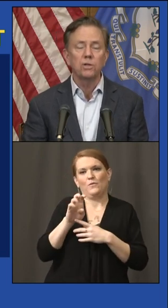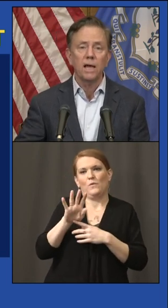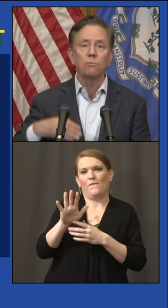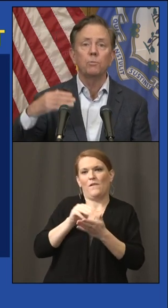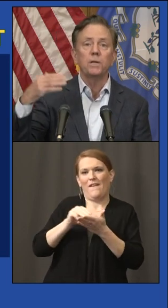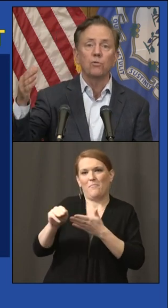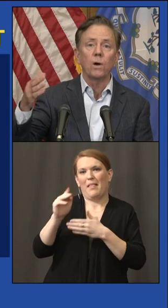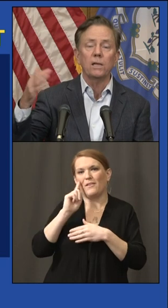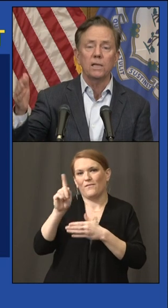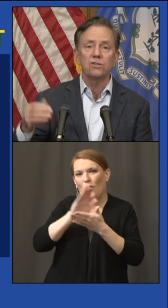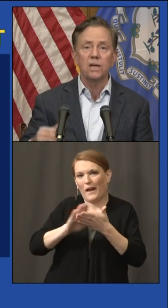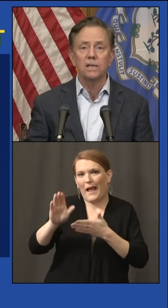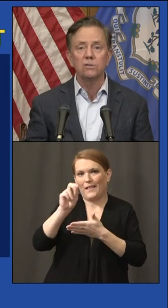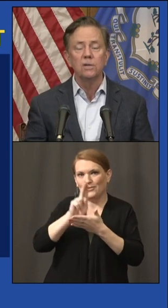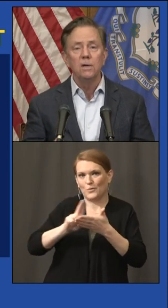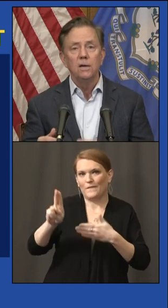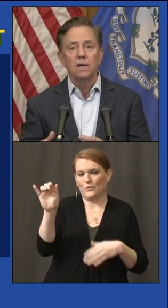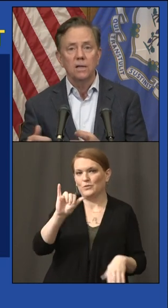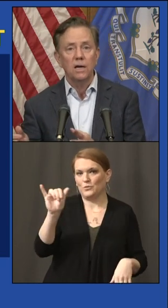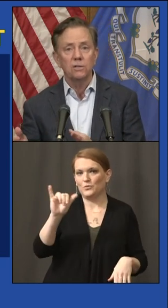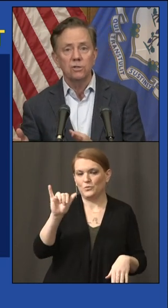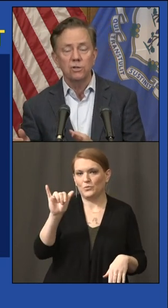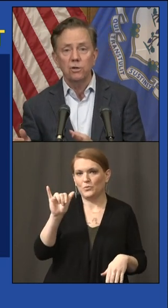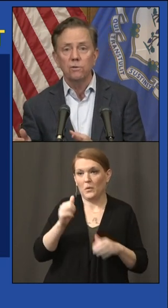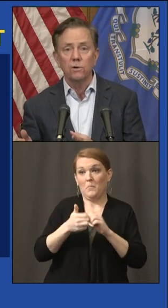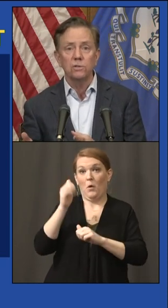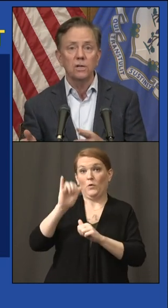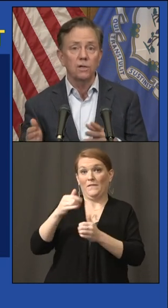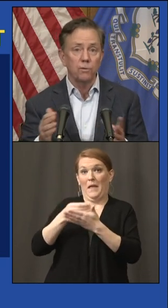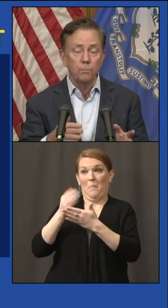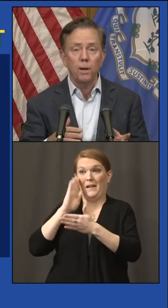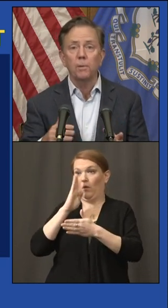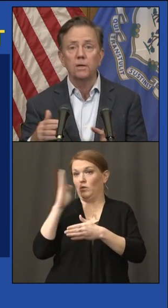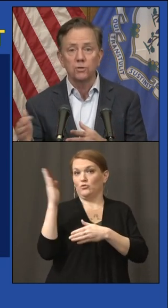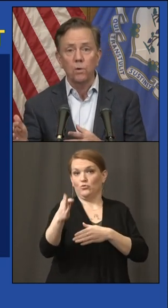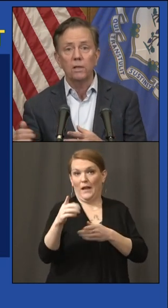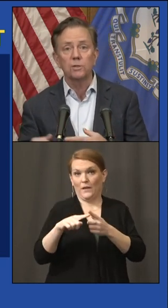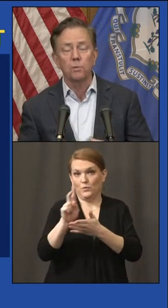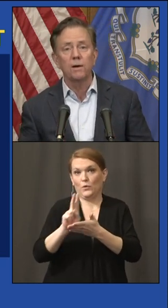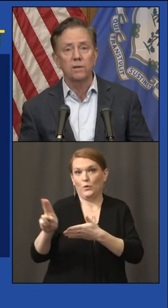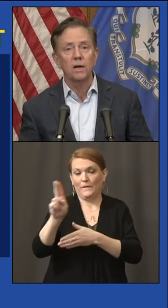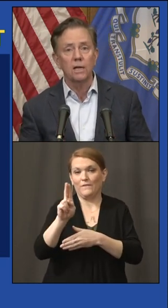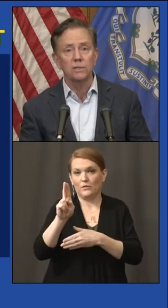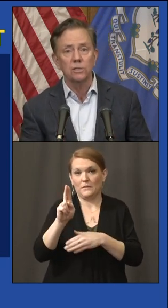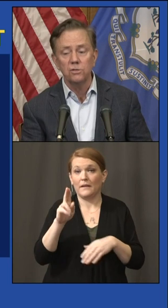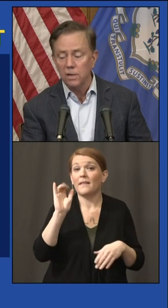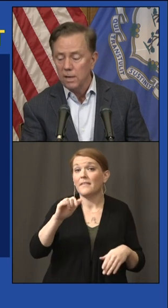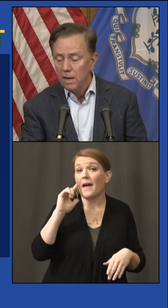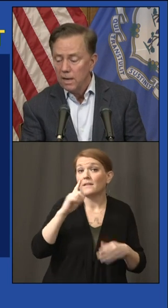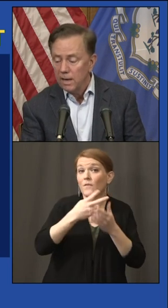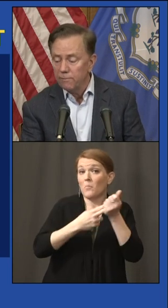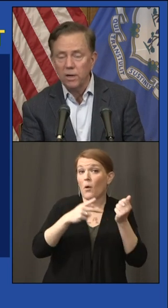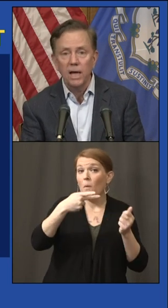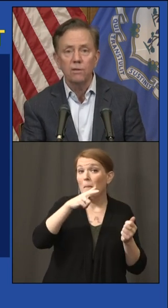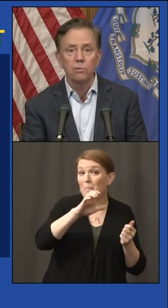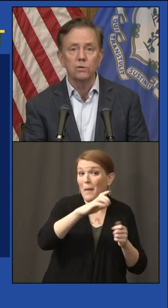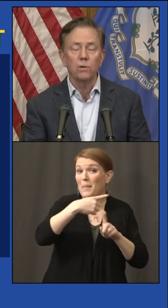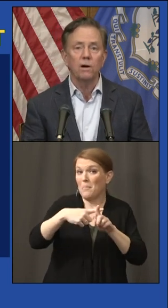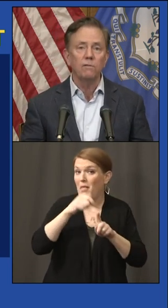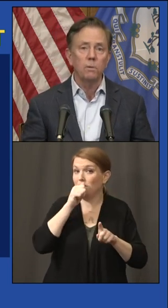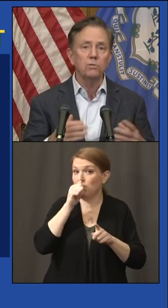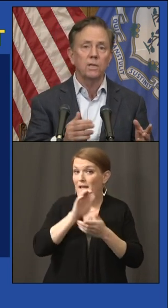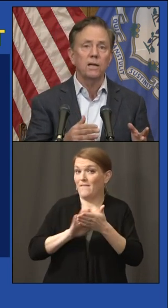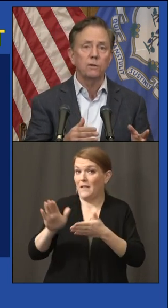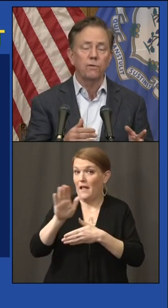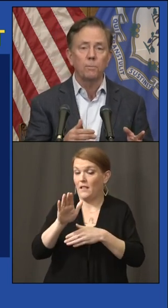Most of that will be directly sent. In colleges and universities, that's for public as well as private colleges. And for K through